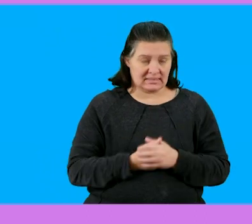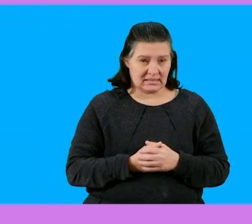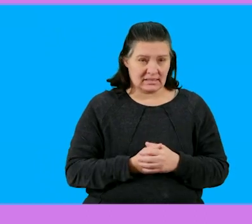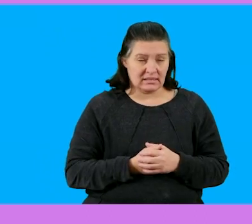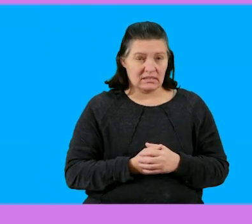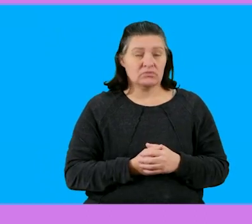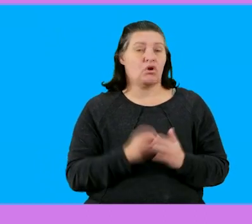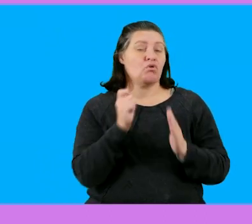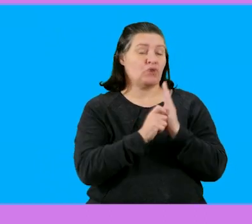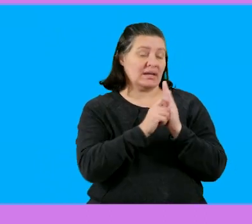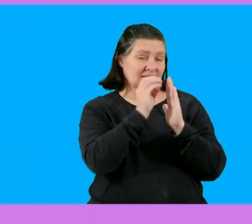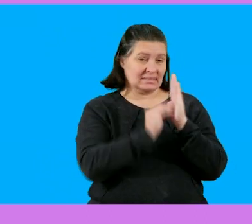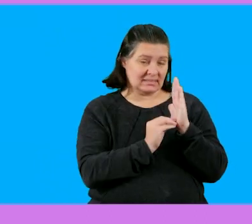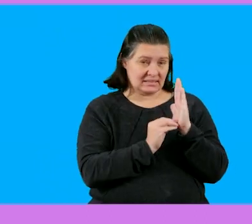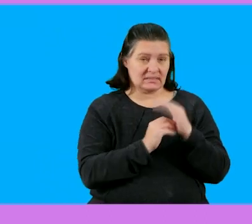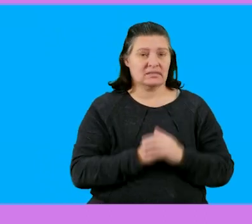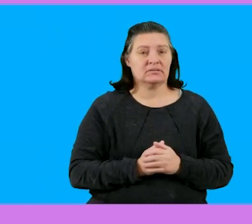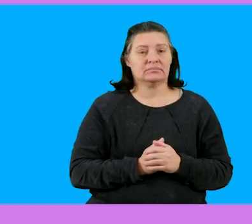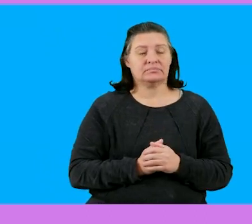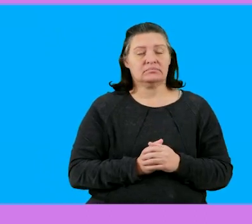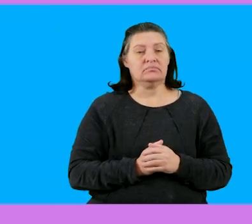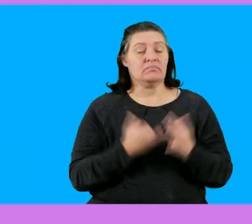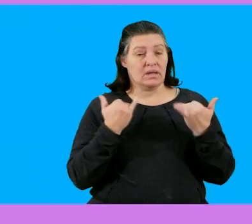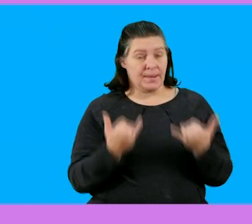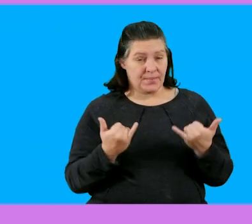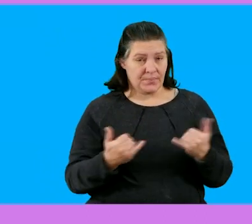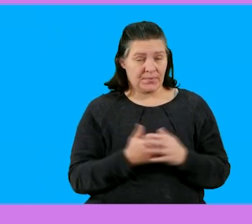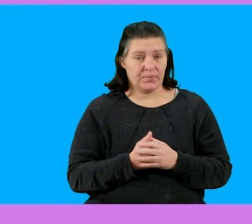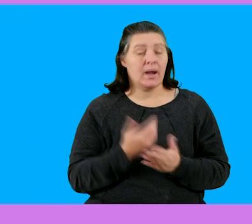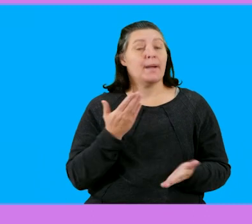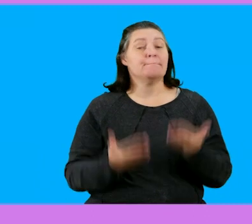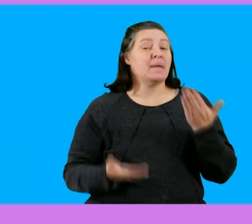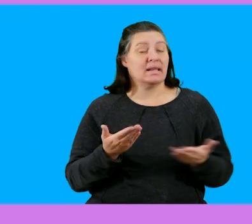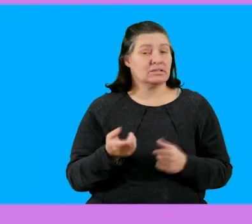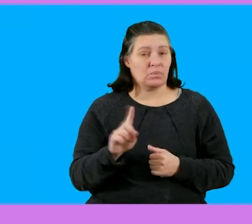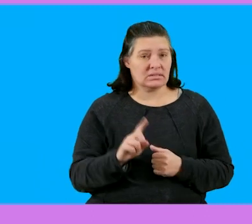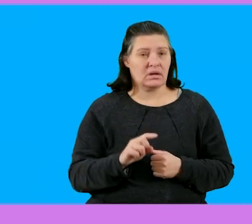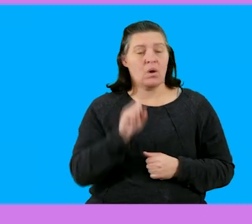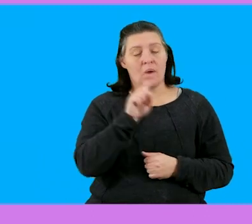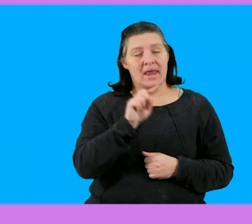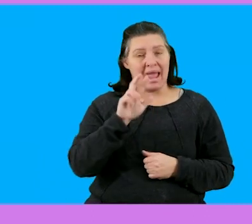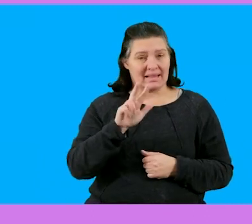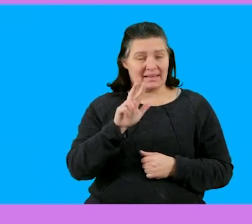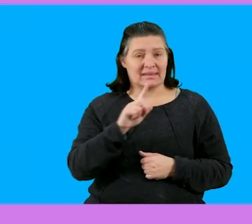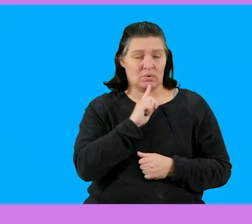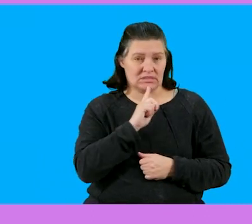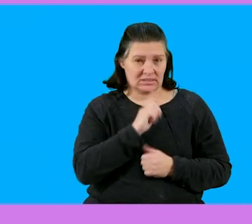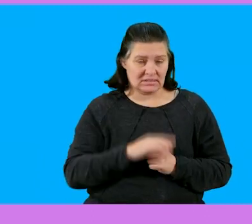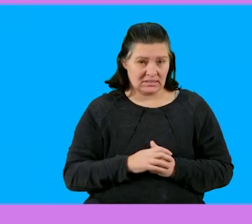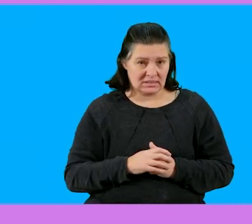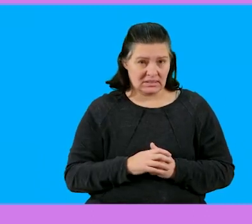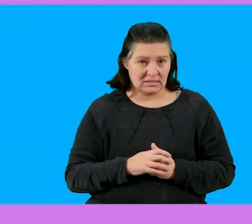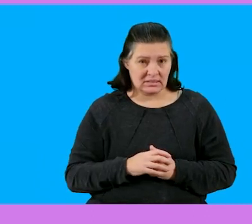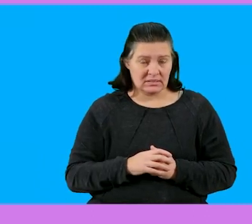all right so I'll write it down here remember at this point in time the balance is the 18,000 we agree